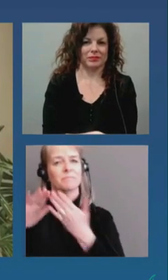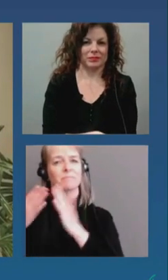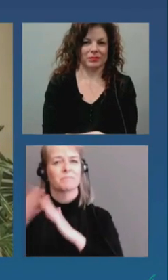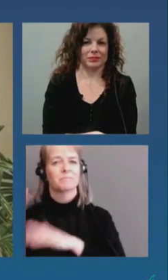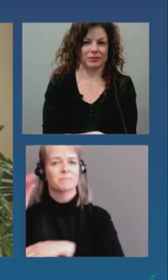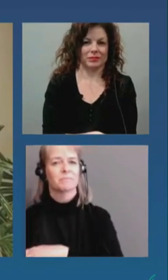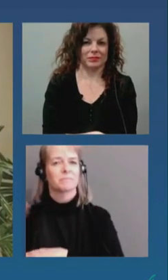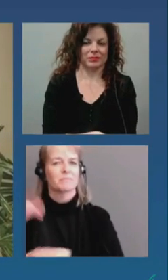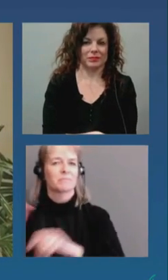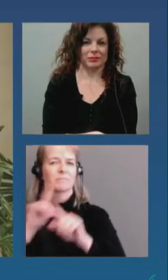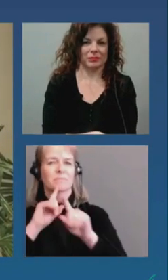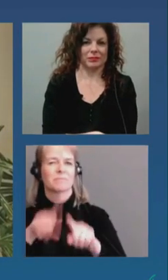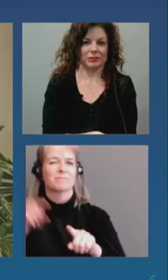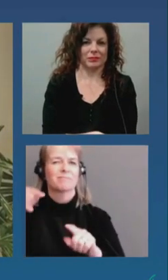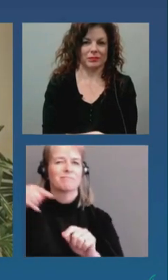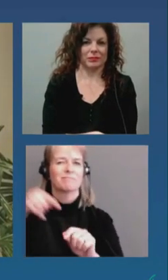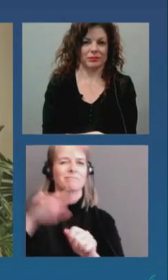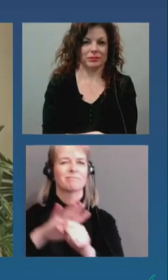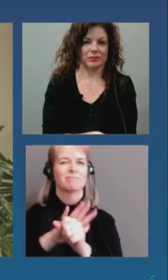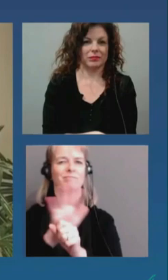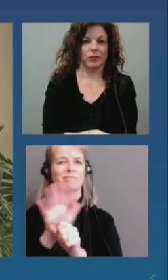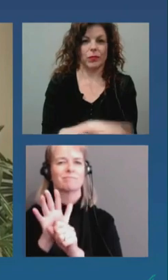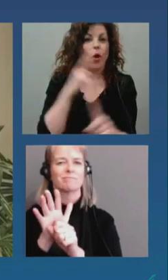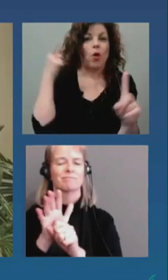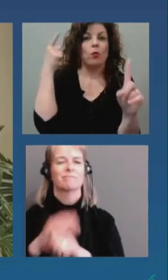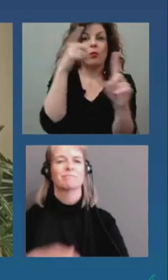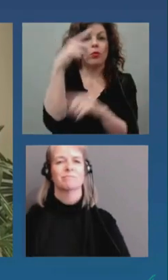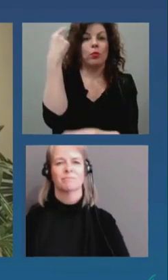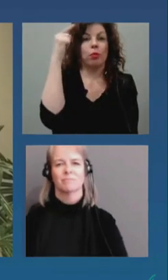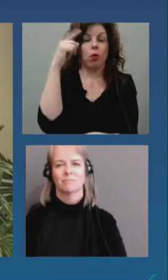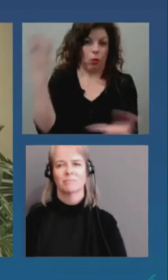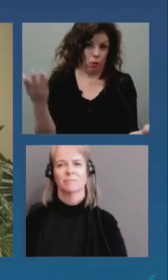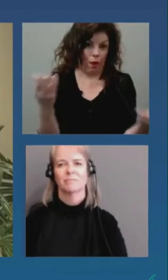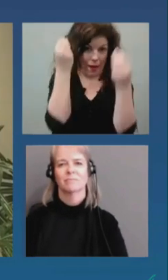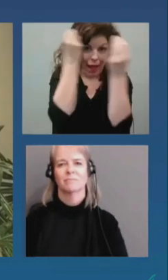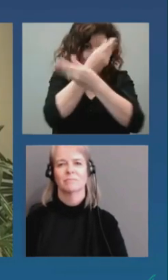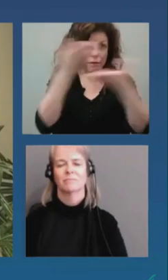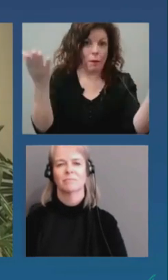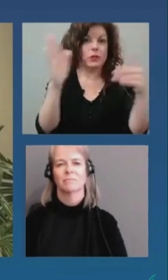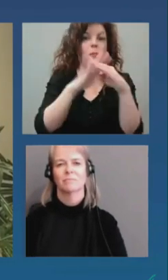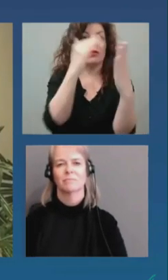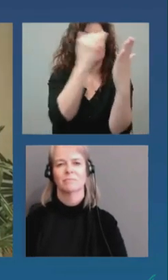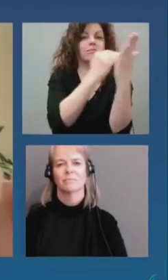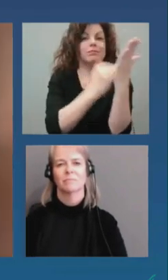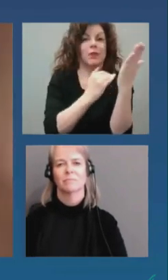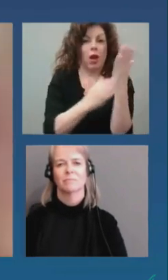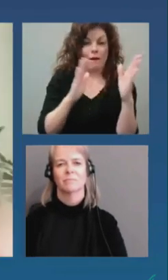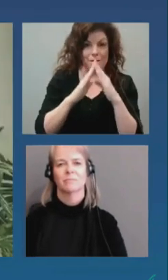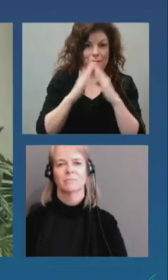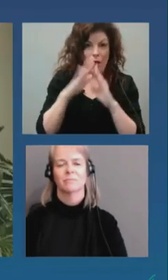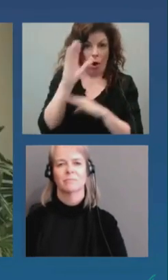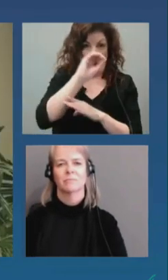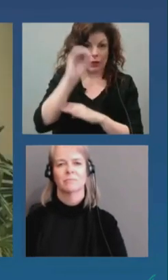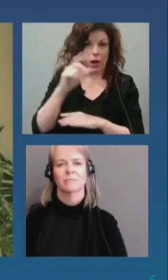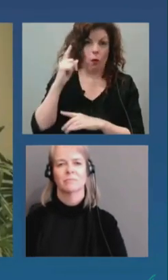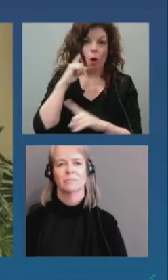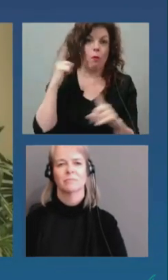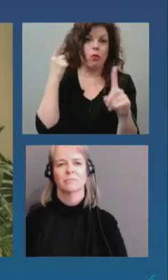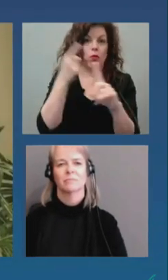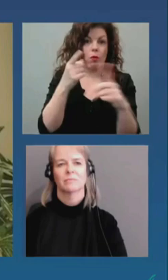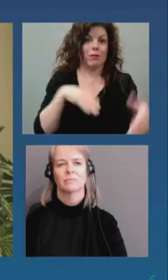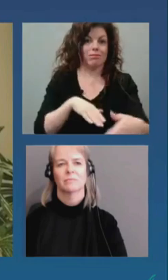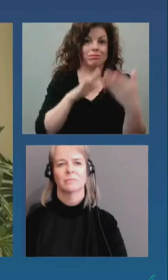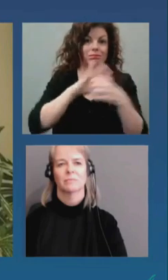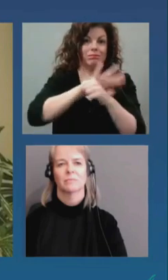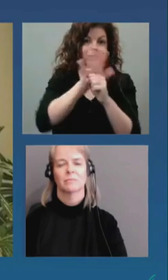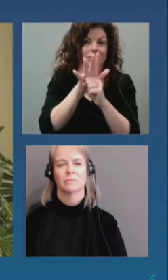-19 pandemic. Nous sommes ici aujourd'hui pour vous fournir une mise à jour sur les mesures prises par la ville d'Ottawa pour faire face à la pandémie de COVID